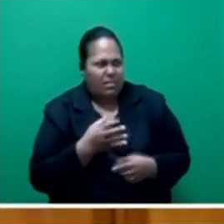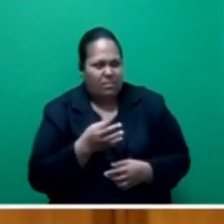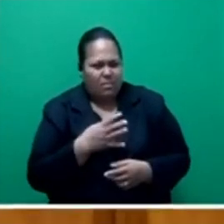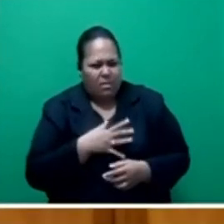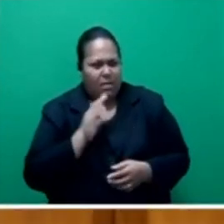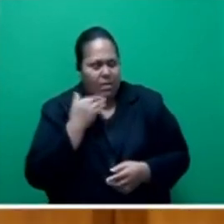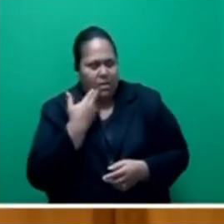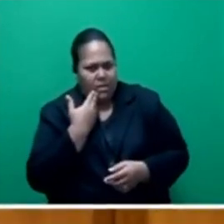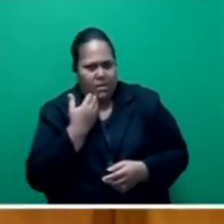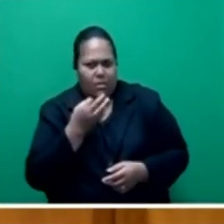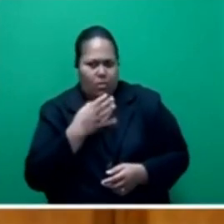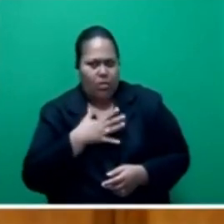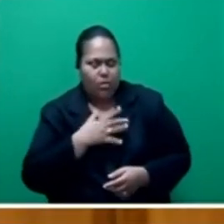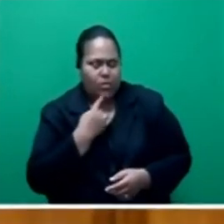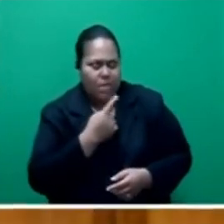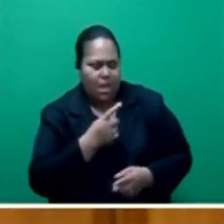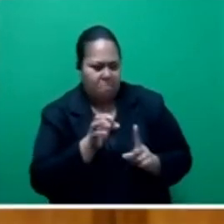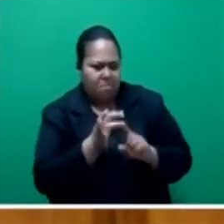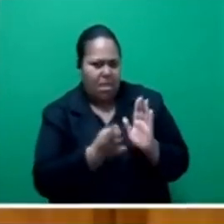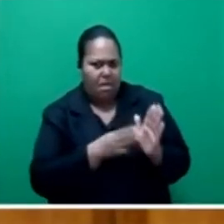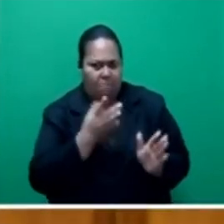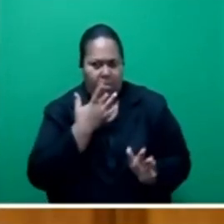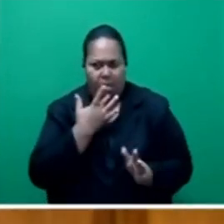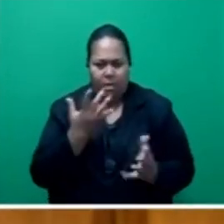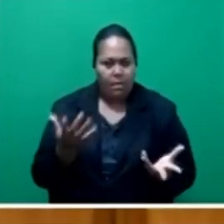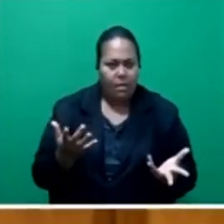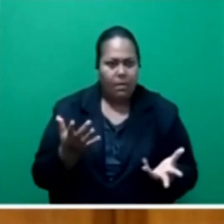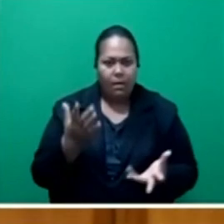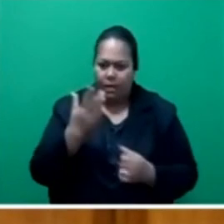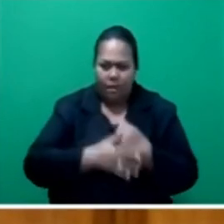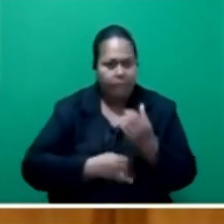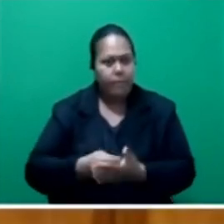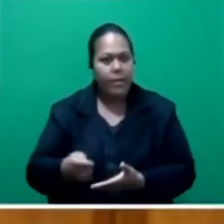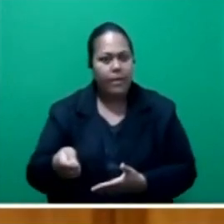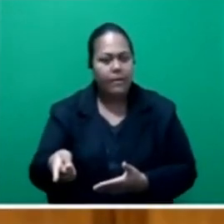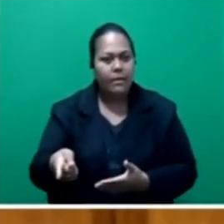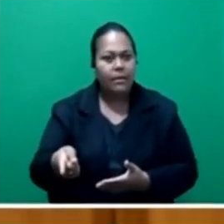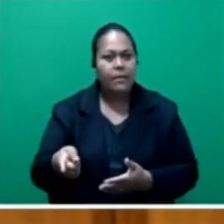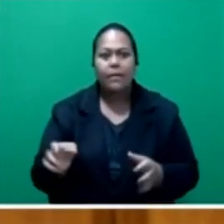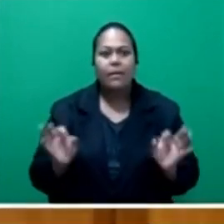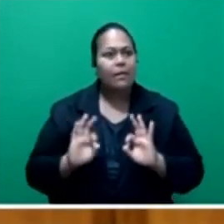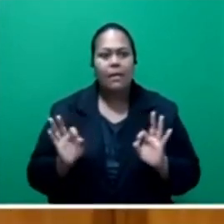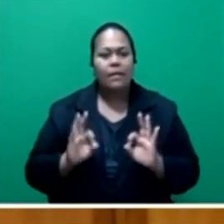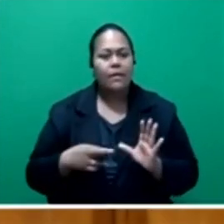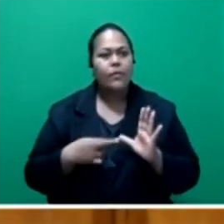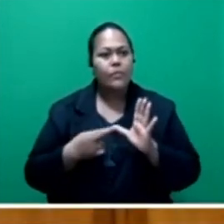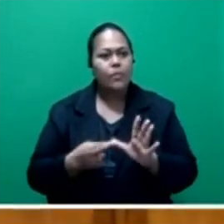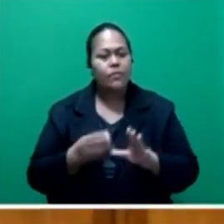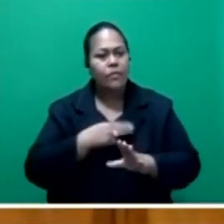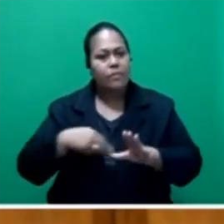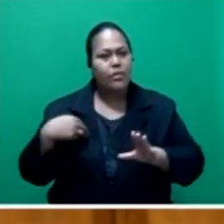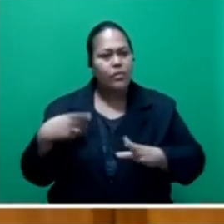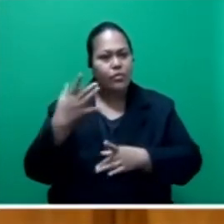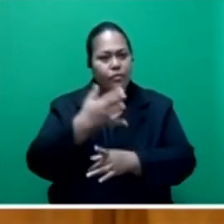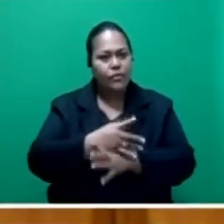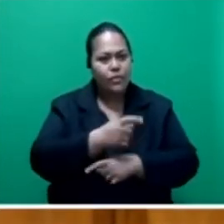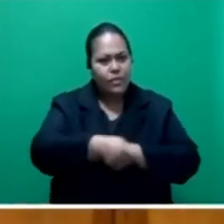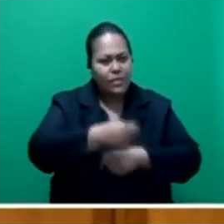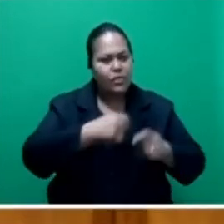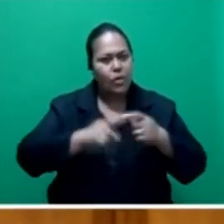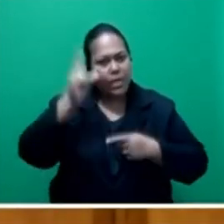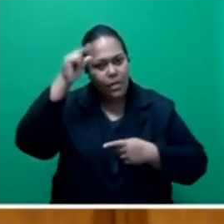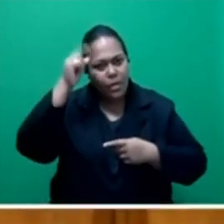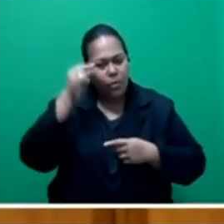minister, Alaya. No satisfactory response has come from the ministry of fisheries or the Tokyo Affairs,